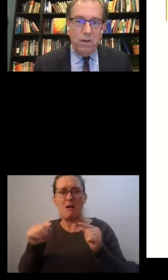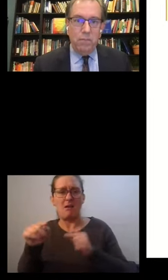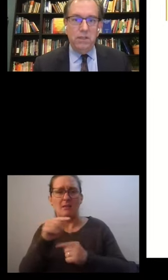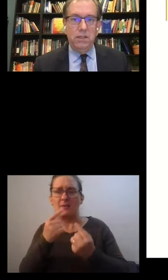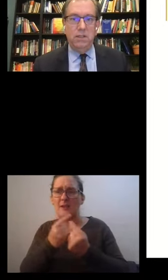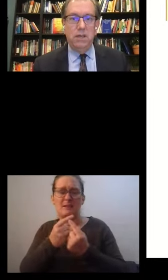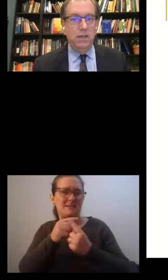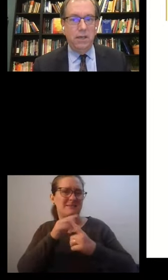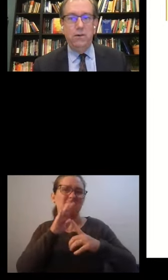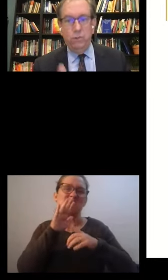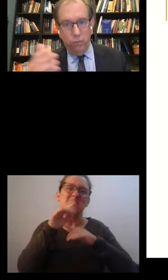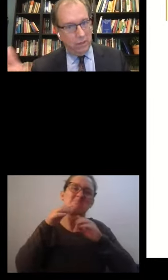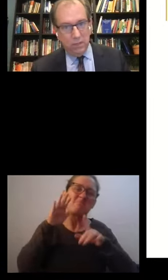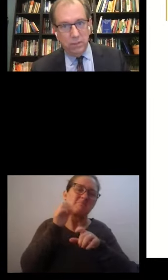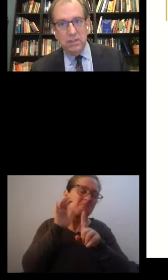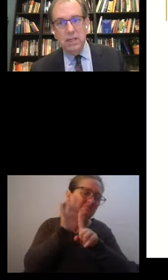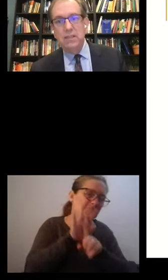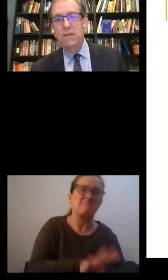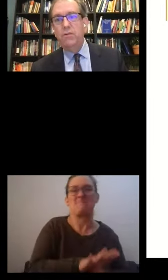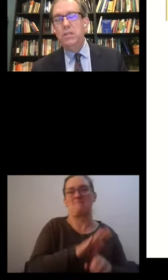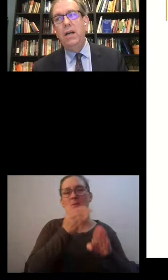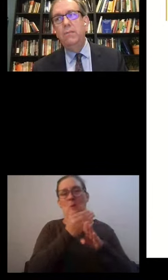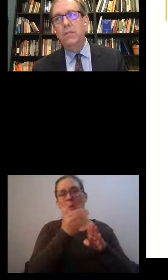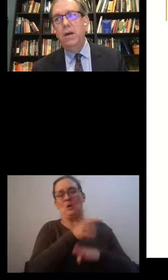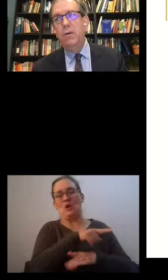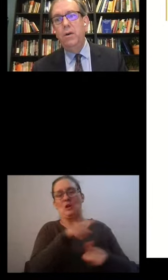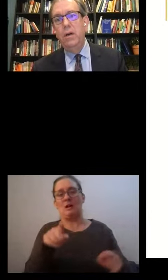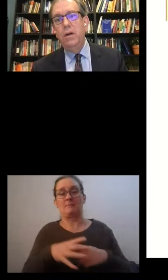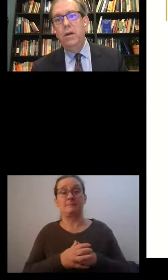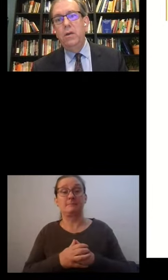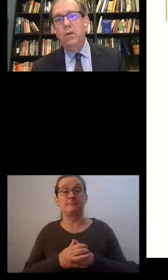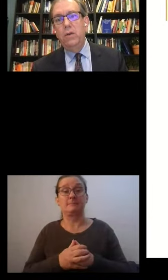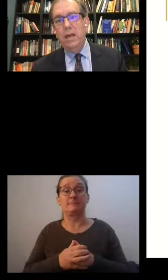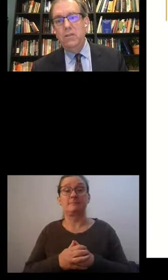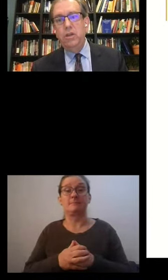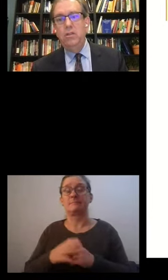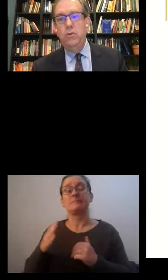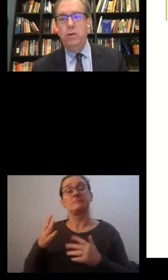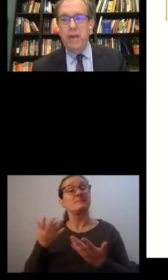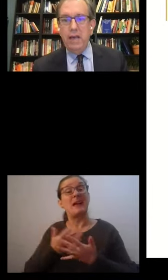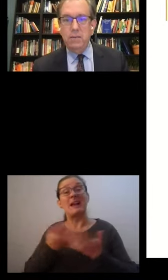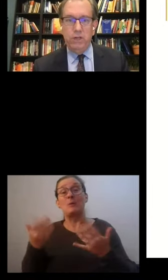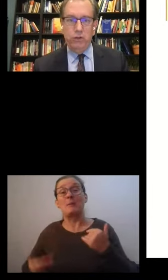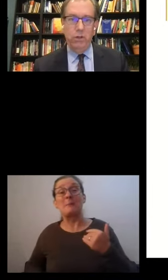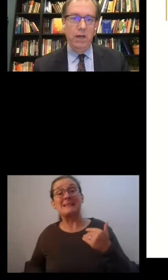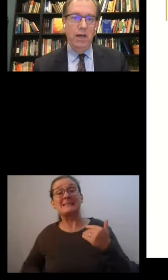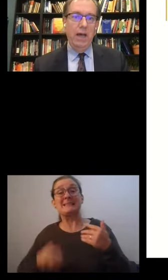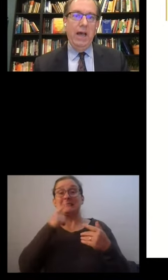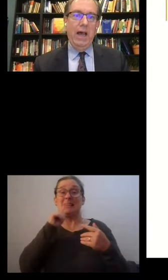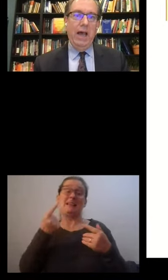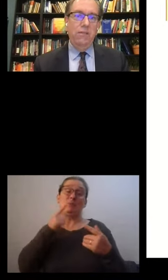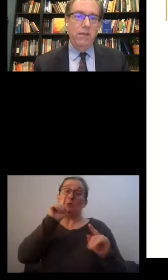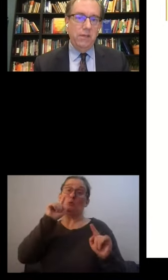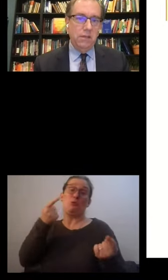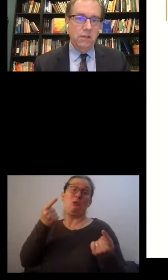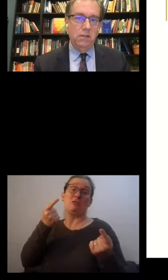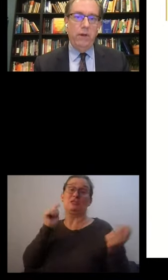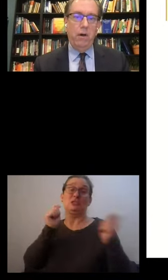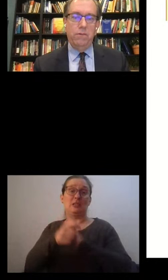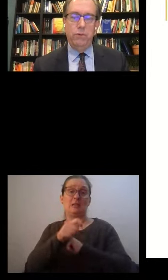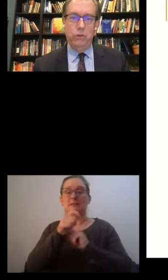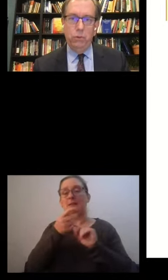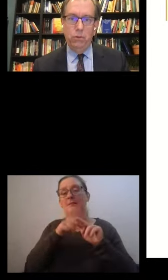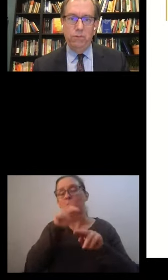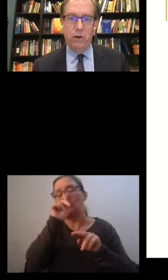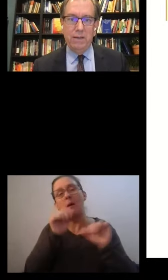Anyone in business can tell you what has been said several times now. You can't change what you can't measure. And this